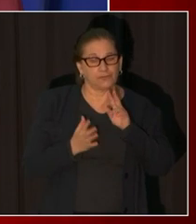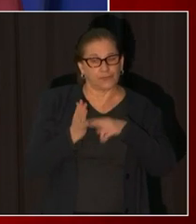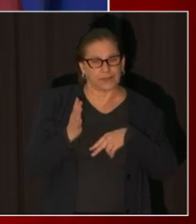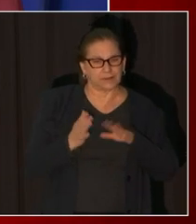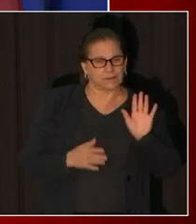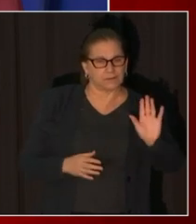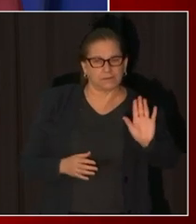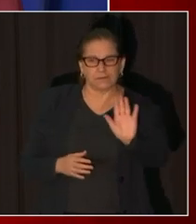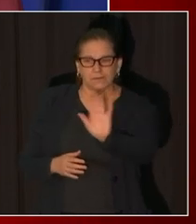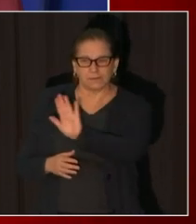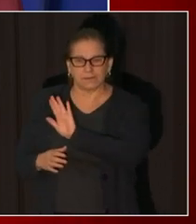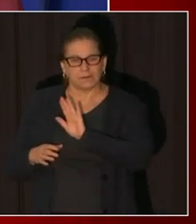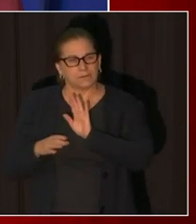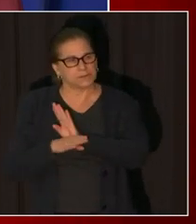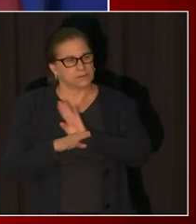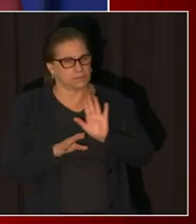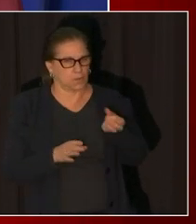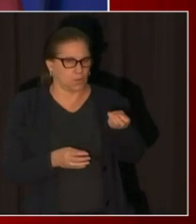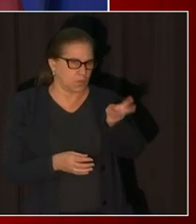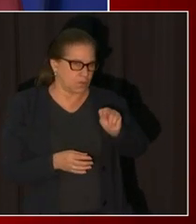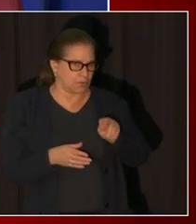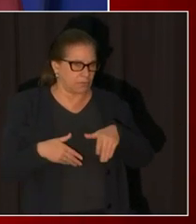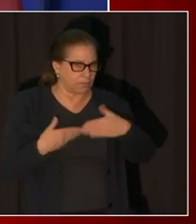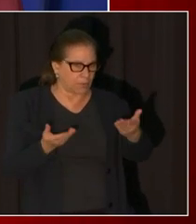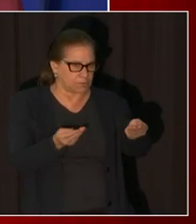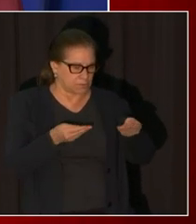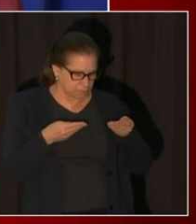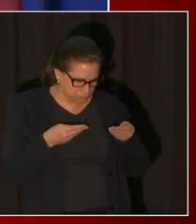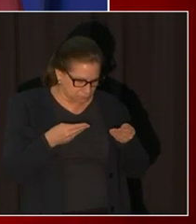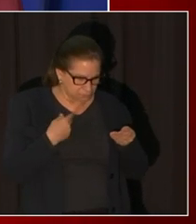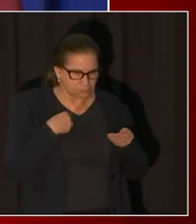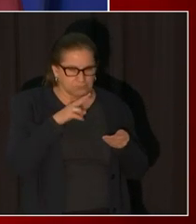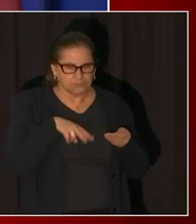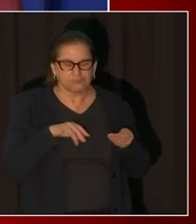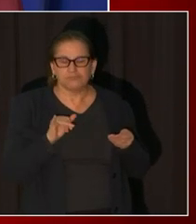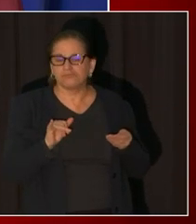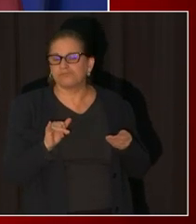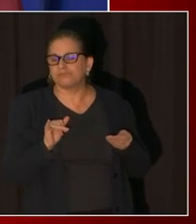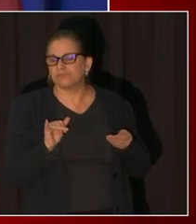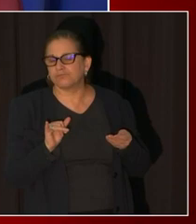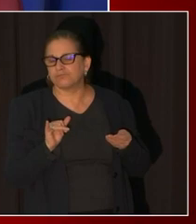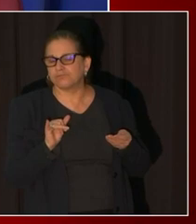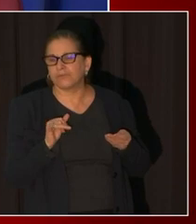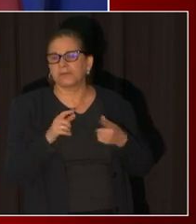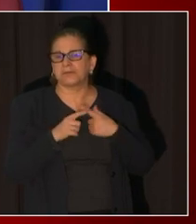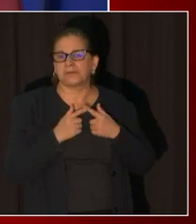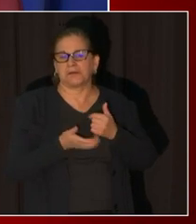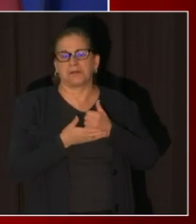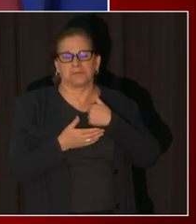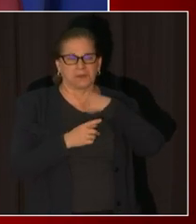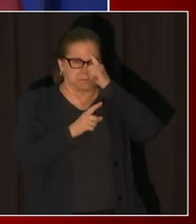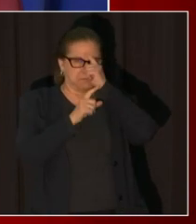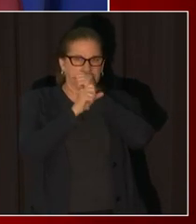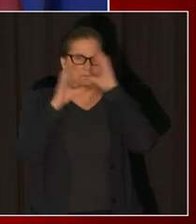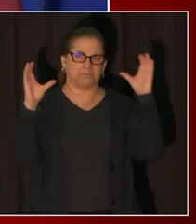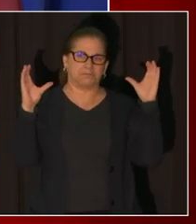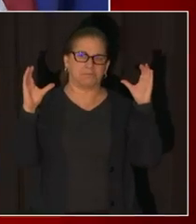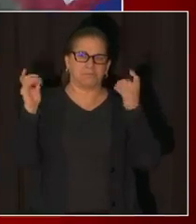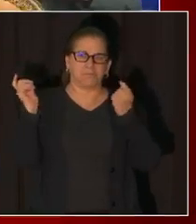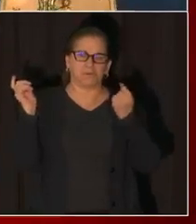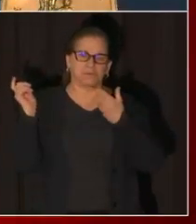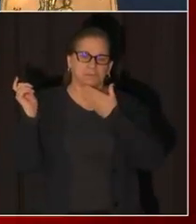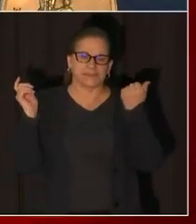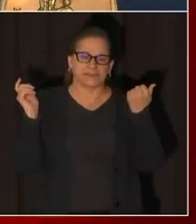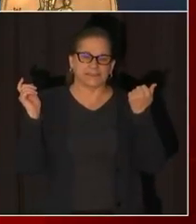to do the curbside pickup i think i could answer you more fully but what residents should should expect is